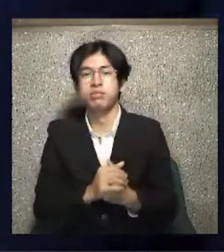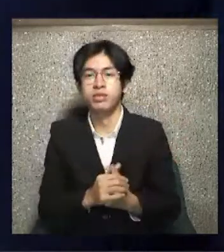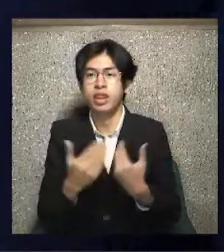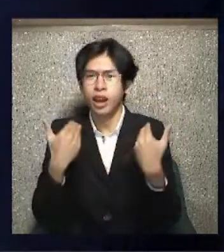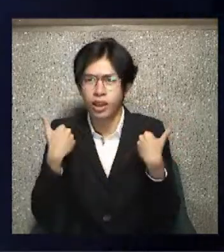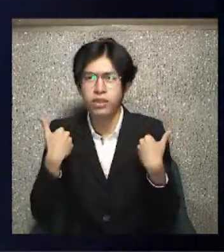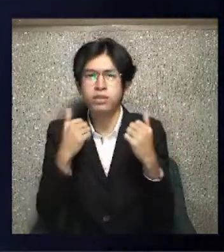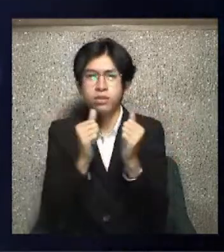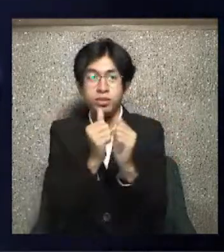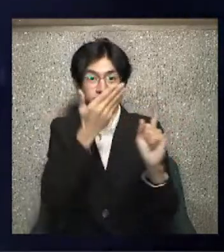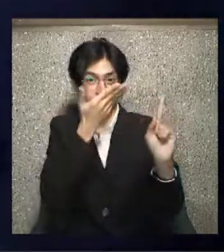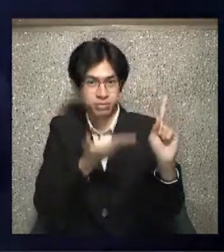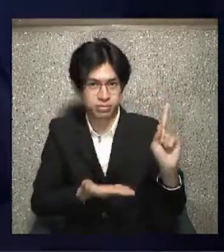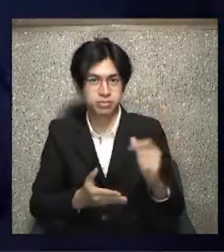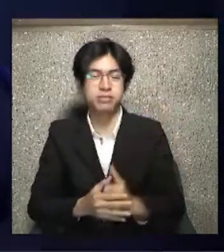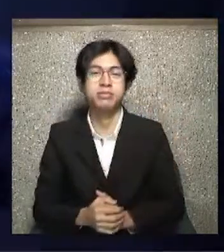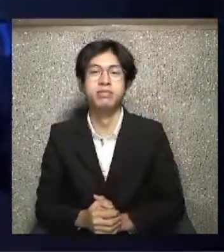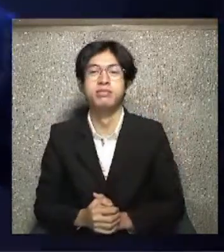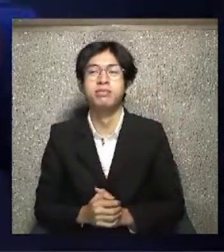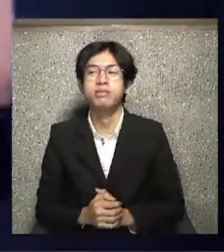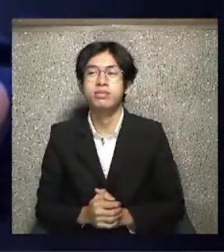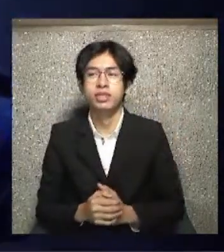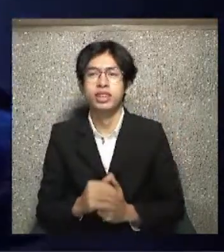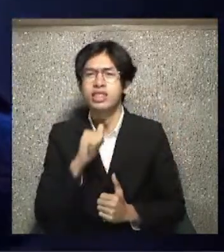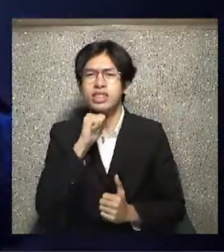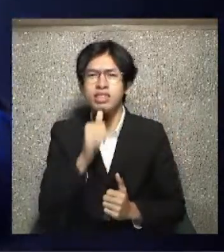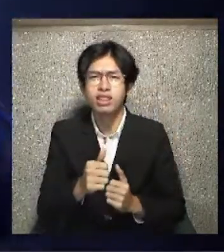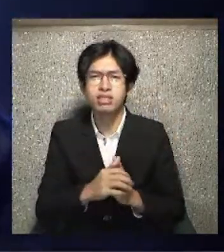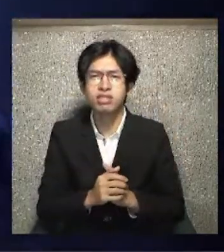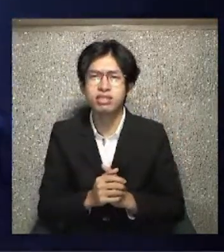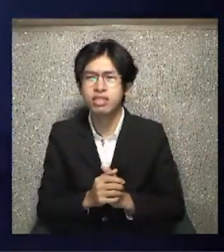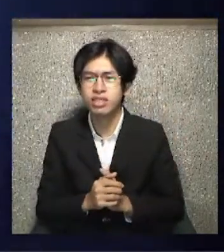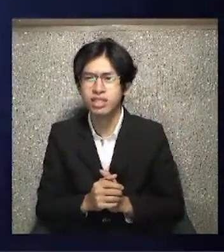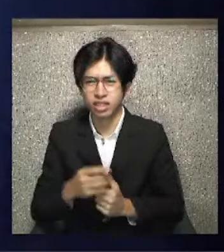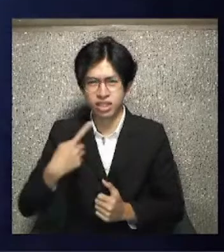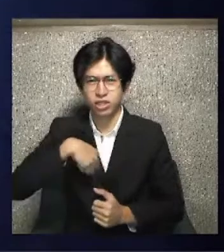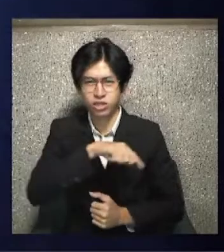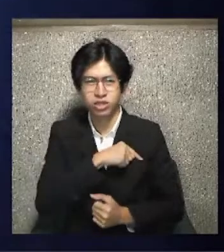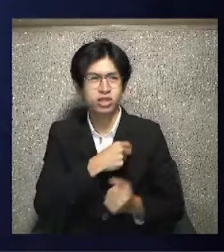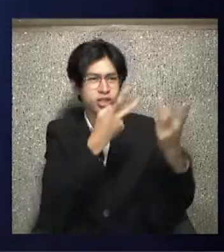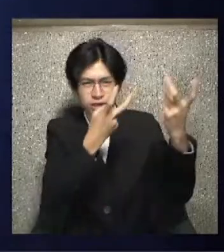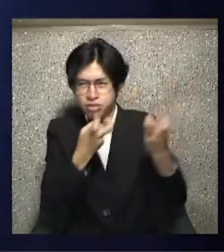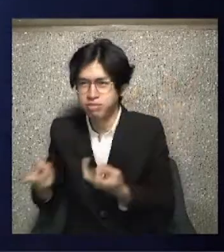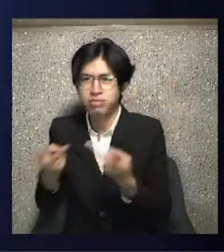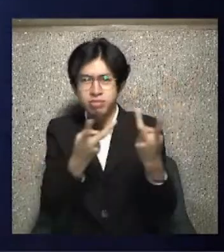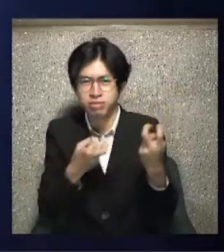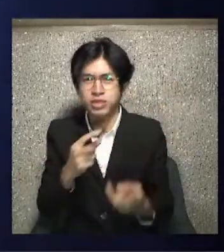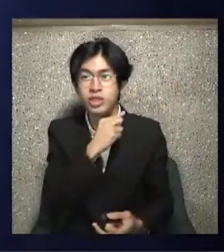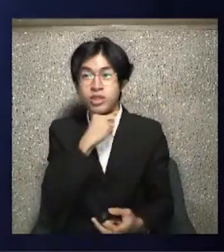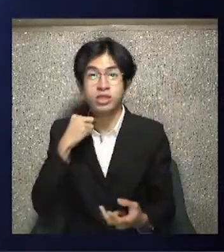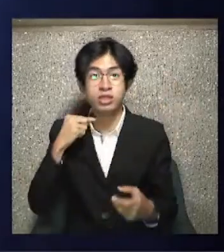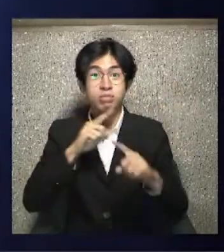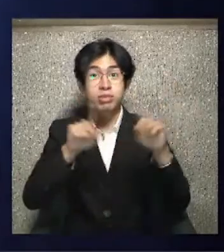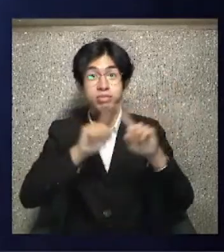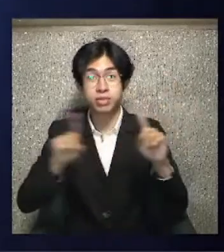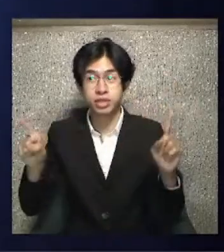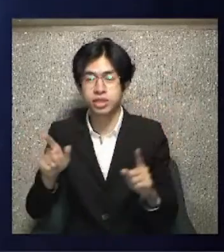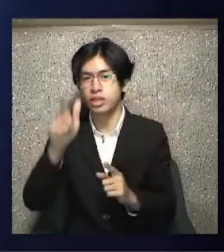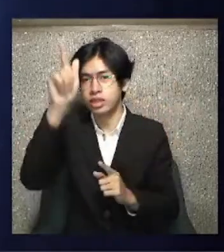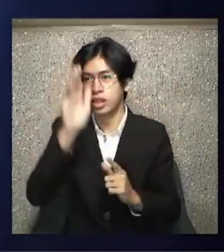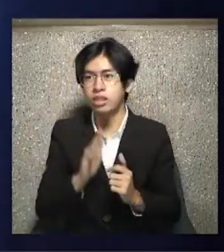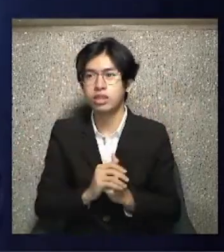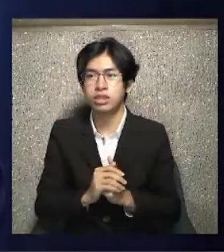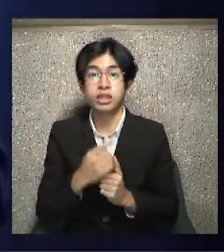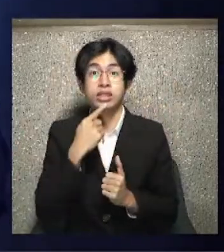Amen. Amen. It's not coming from, we're just instruments, okay, but the beautiful mystery is that God's grace. So,